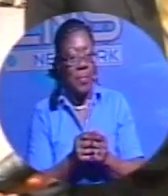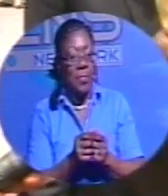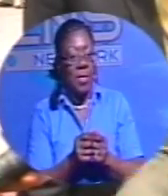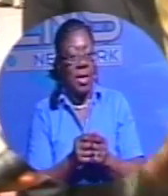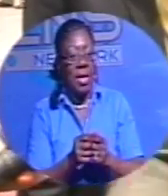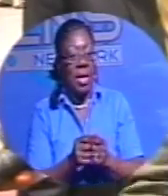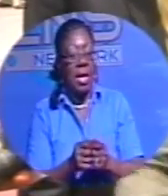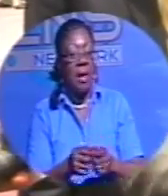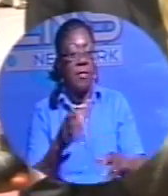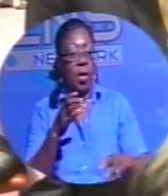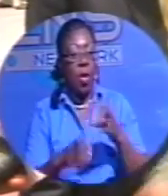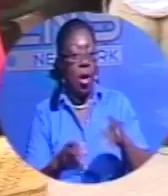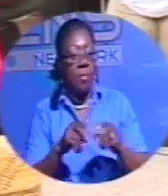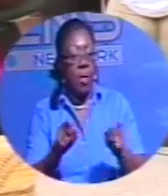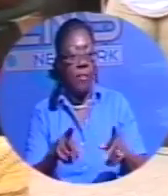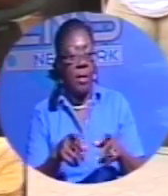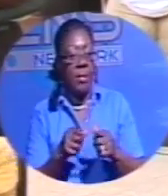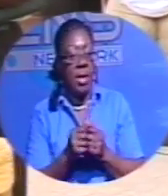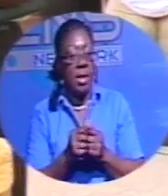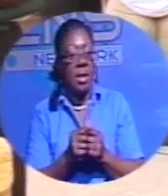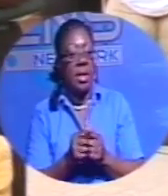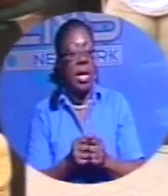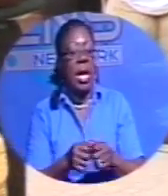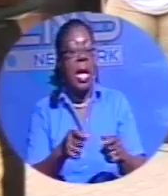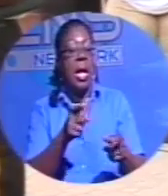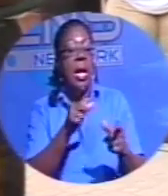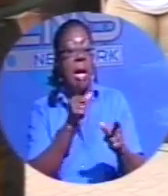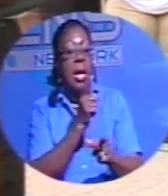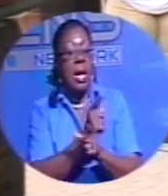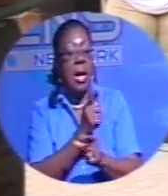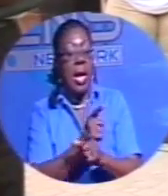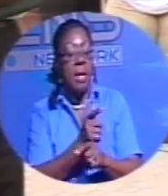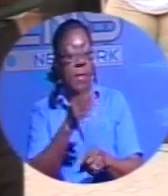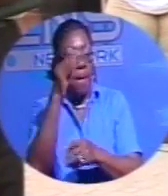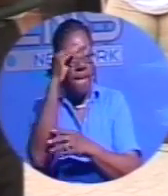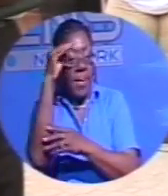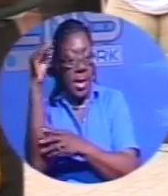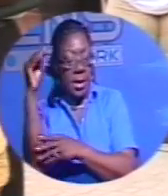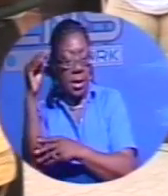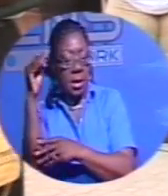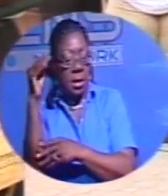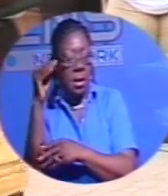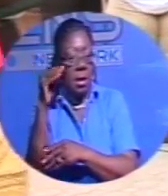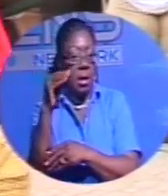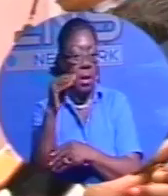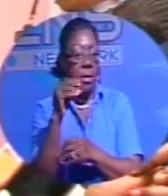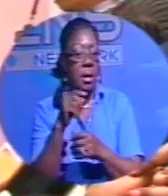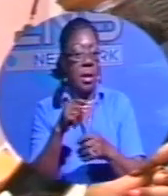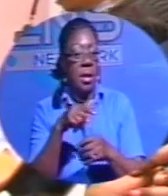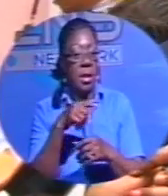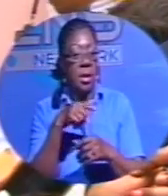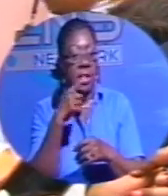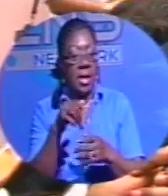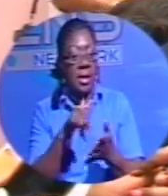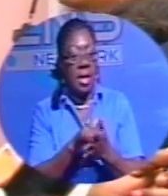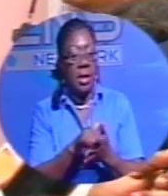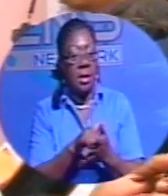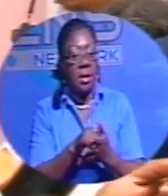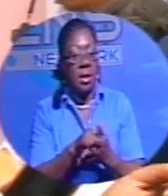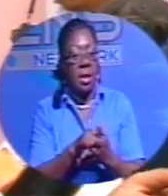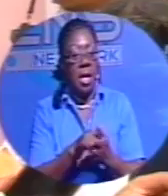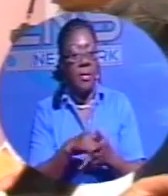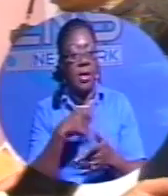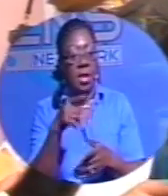move them and have the courts move them immediately. Labor Minister Shane Gibson offered Turnquest this advice. That's why I'm suggesting to